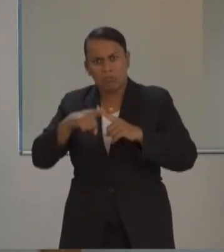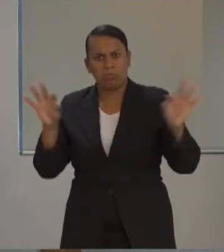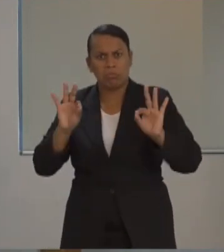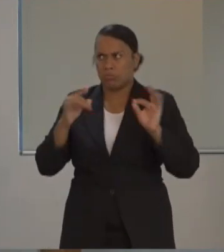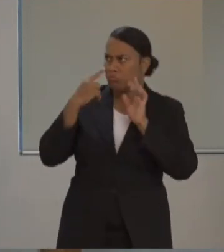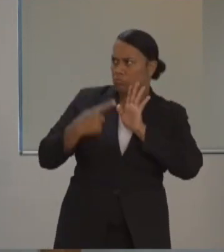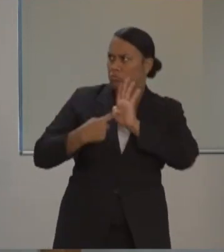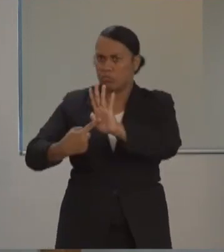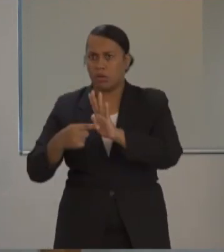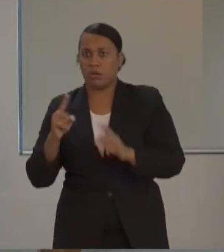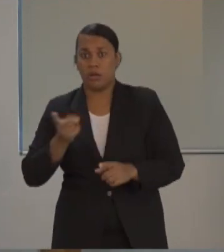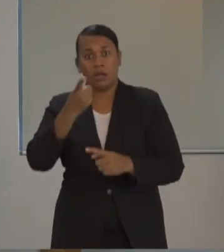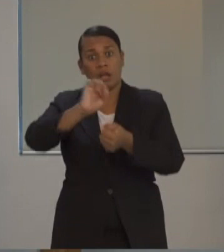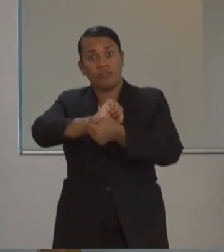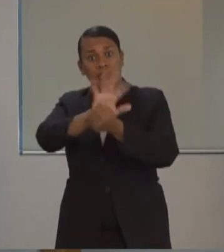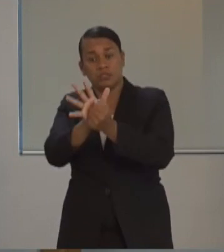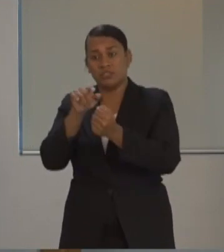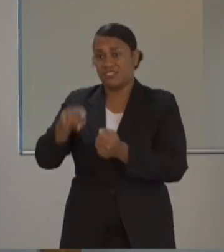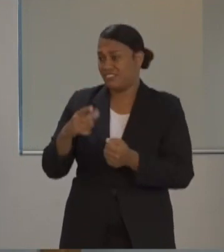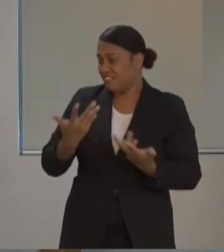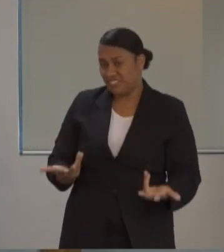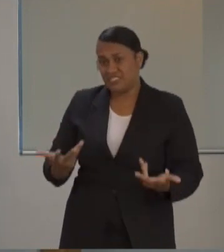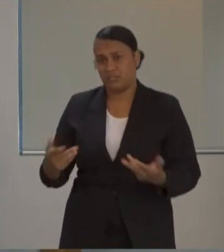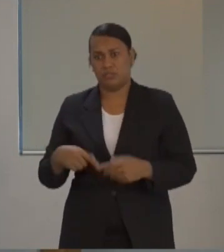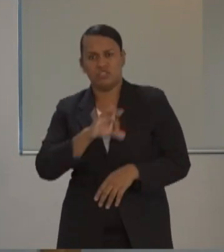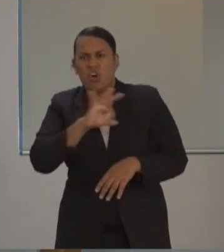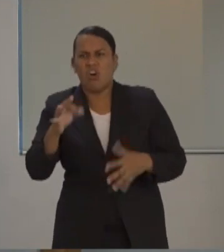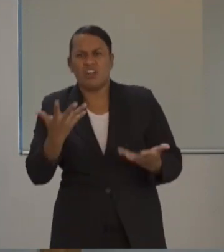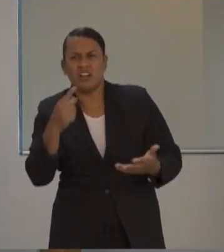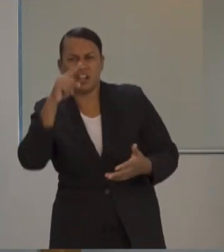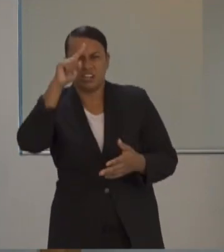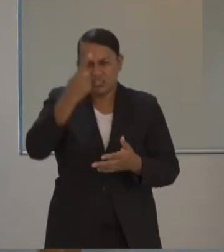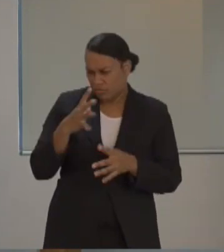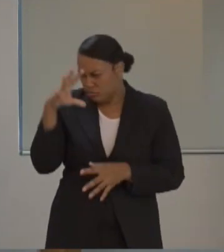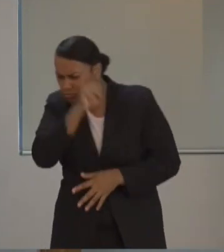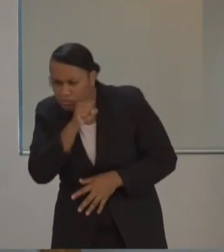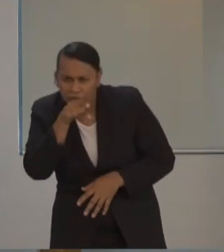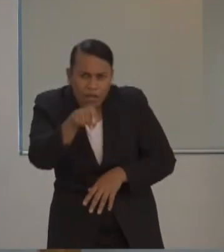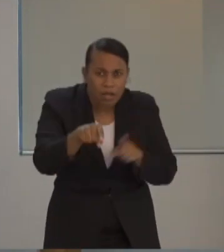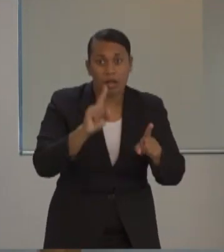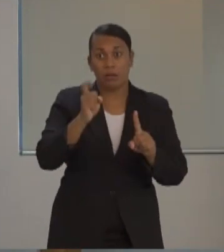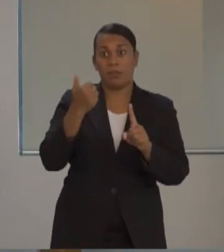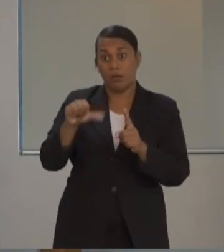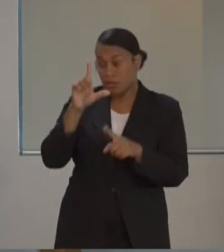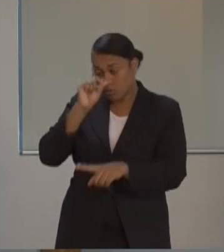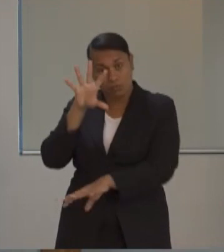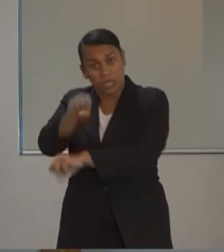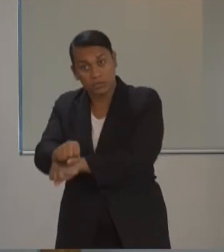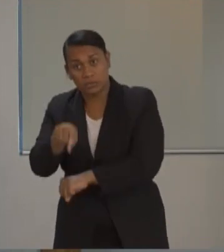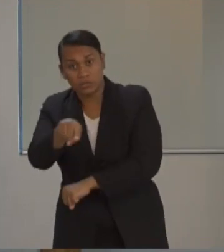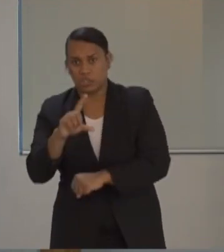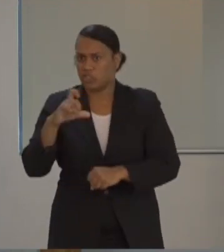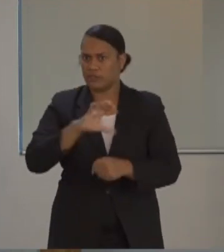virus is proving as stealthy as it is unpredictable, but it can be bitten. Not by some magic cure,